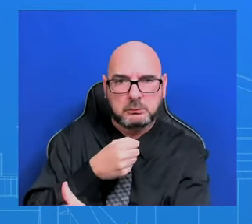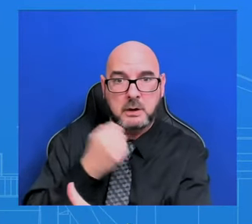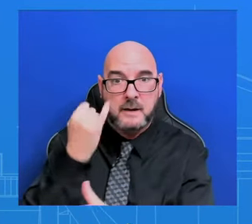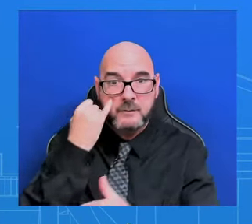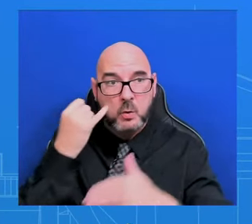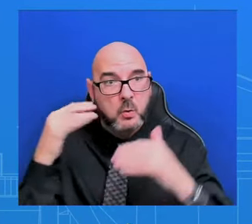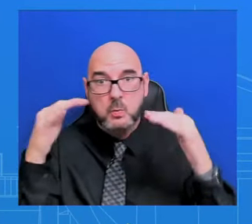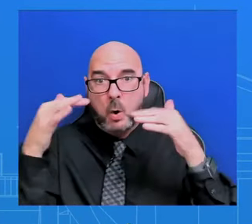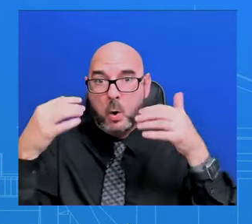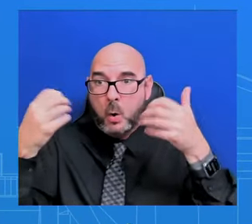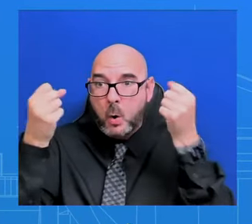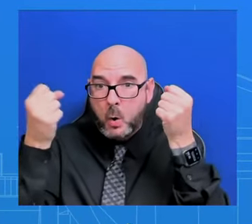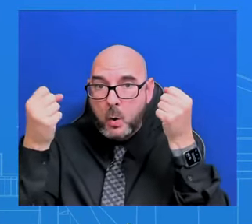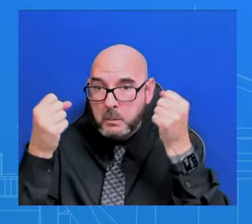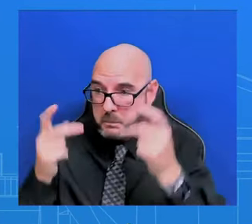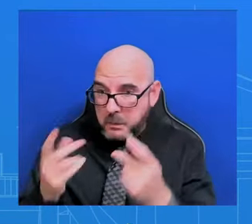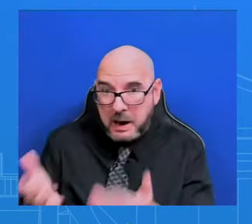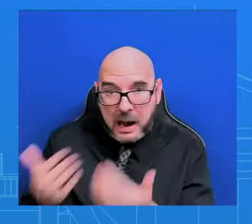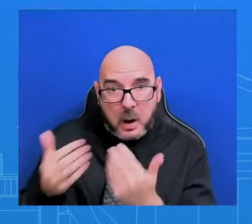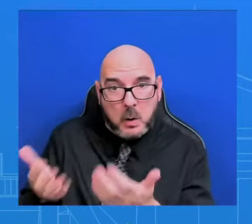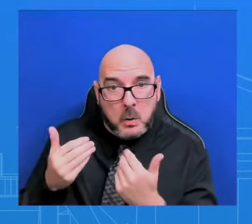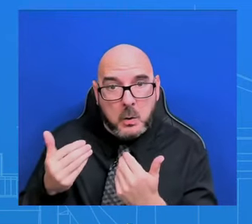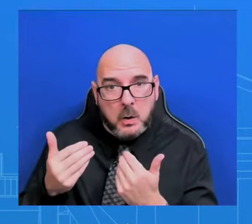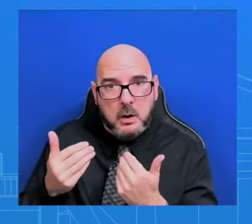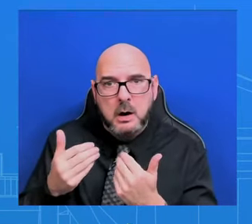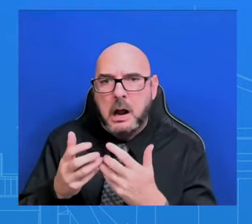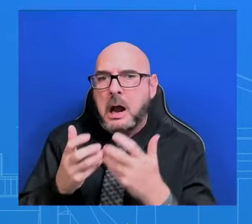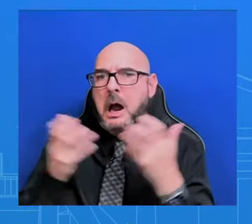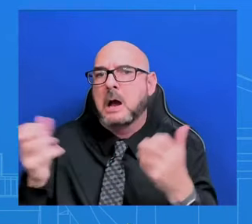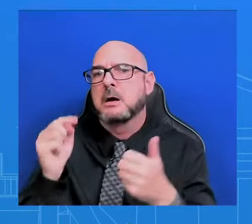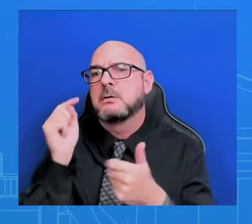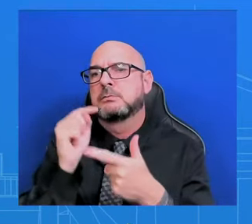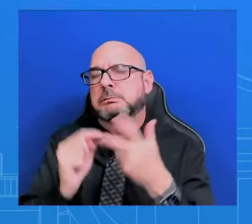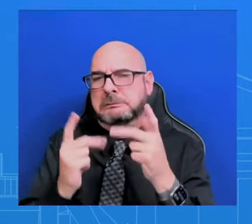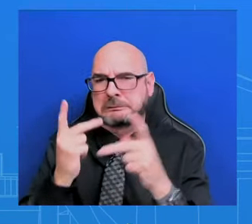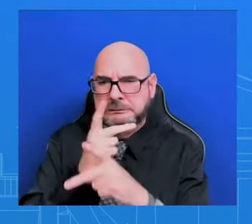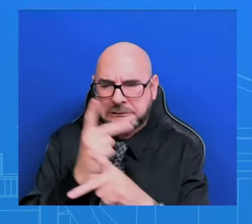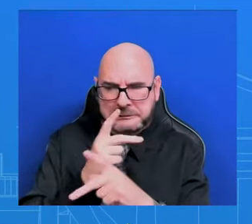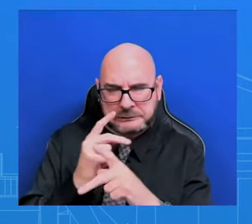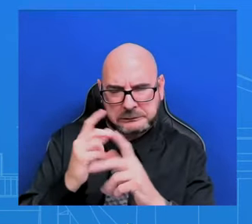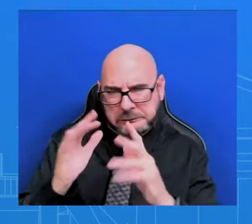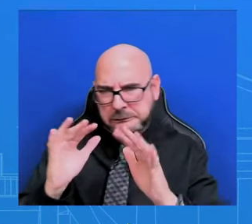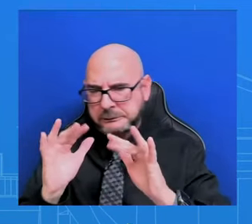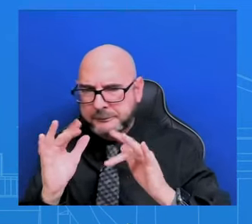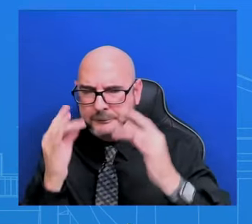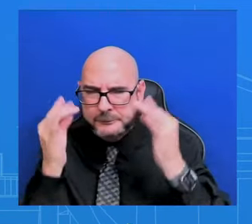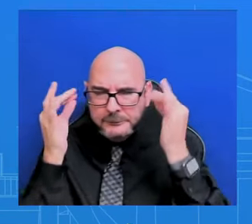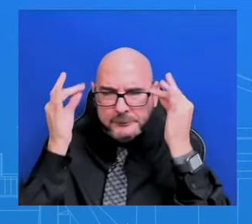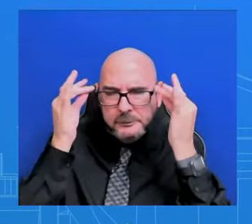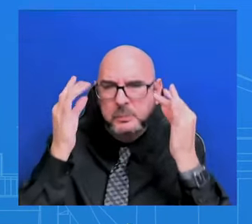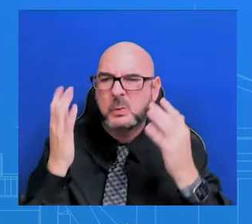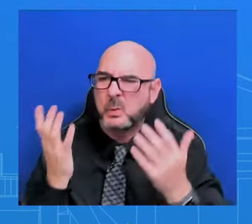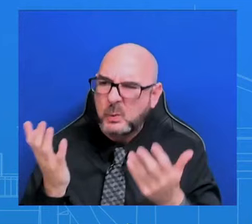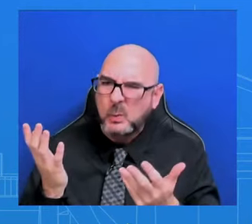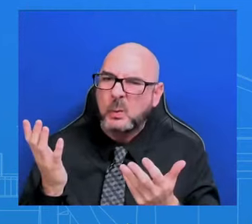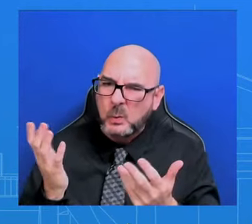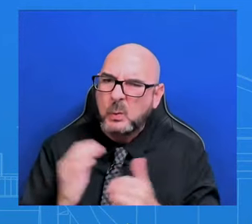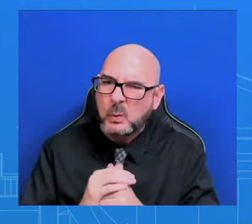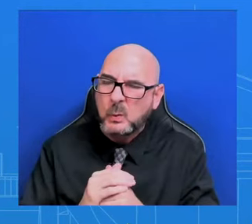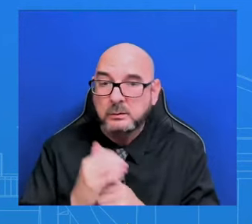components here. And so I wouldn't describe it as us running up against some kind of obstacle here or a stop